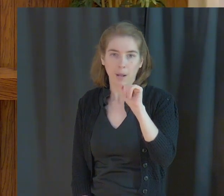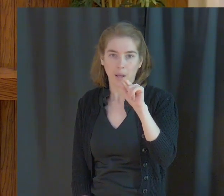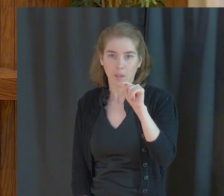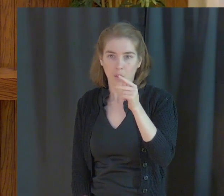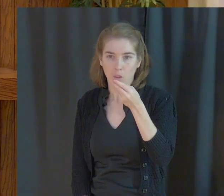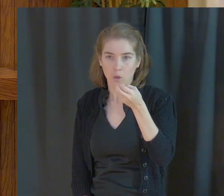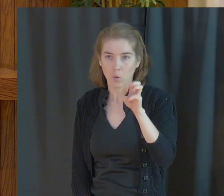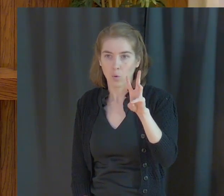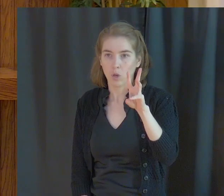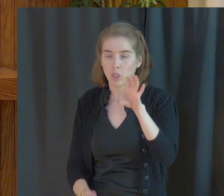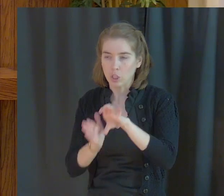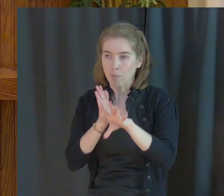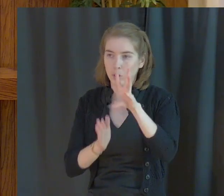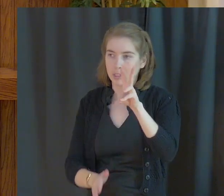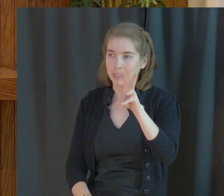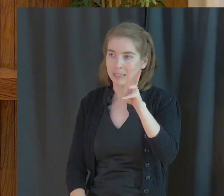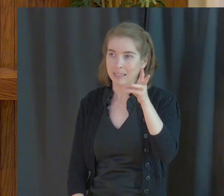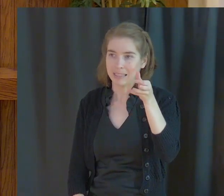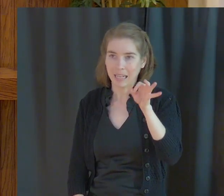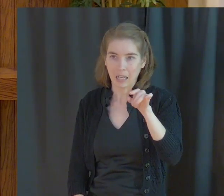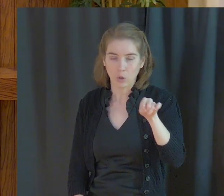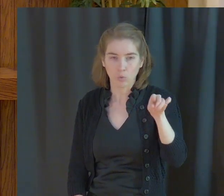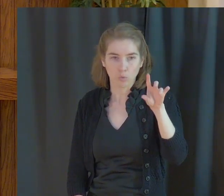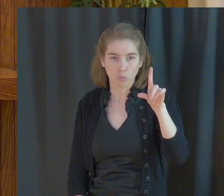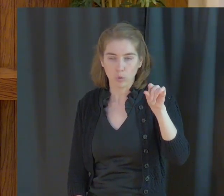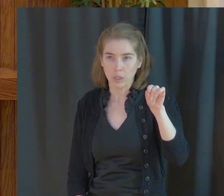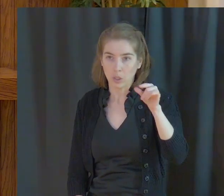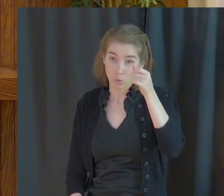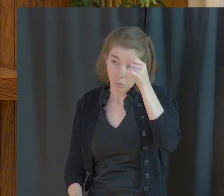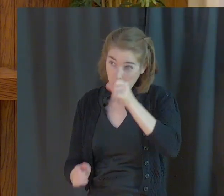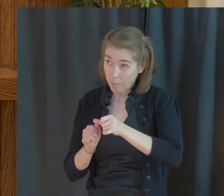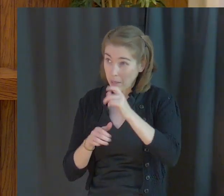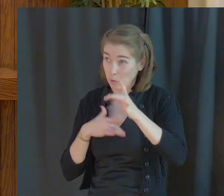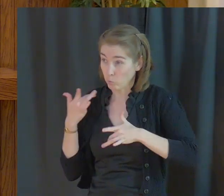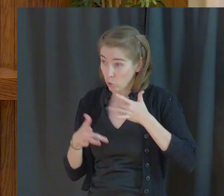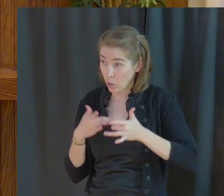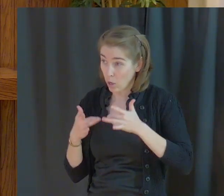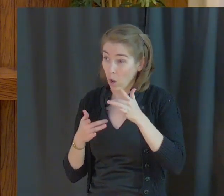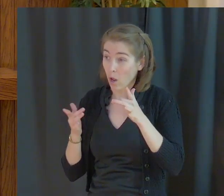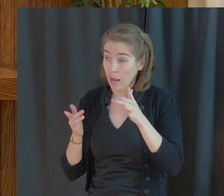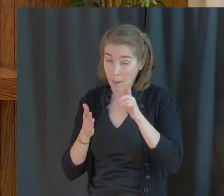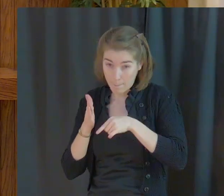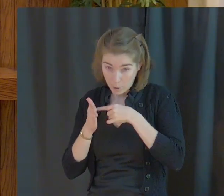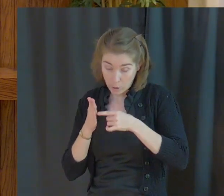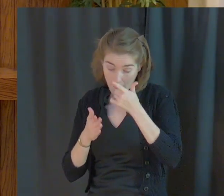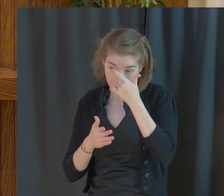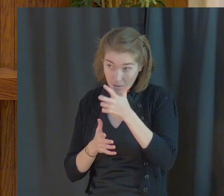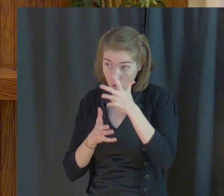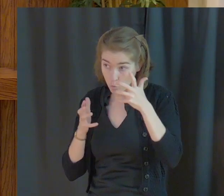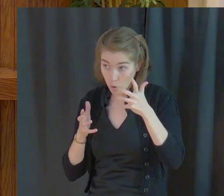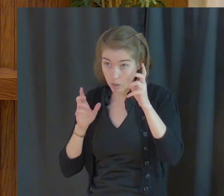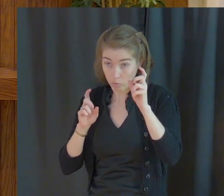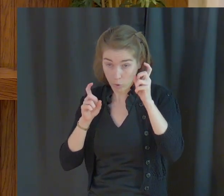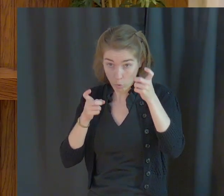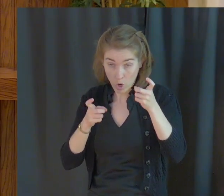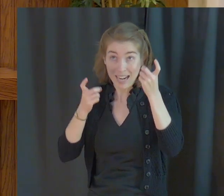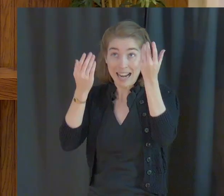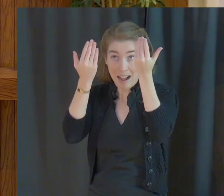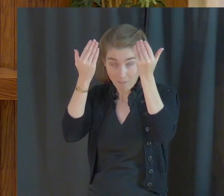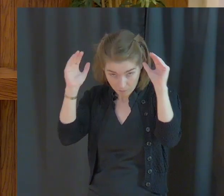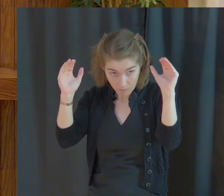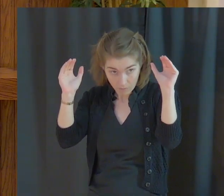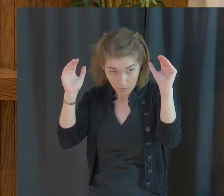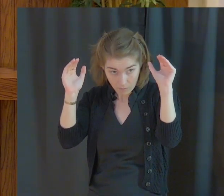Matthew chapter 6 verses 19 and 20. Remember, believers can rejoice in persecution because they have great reward in heaven.